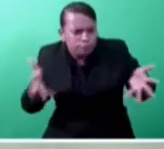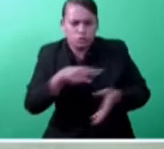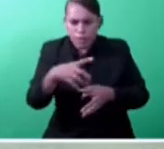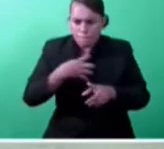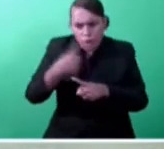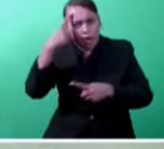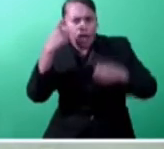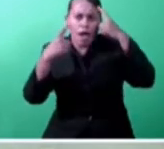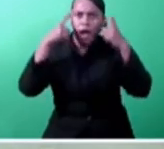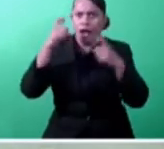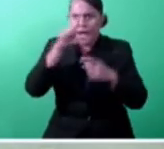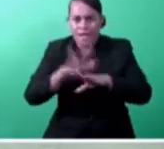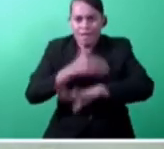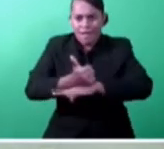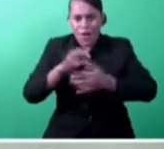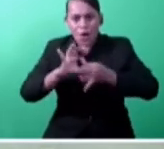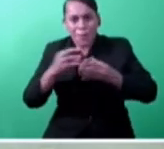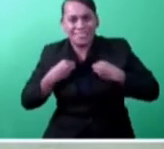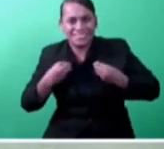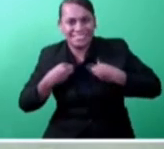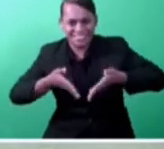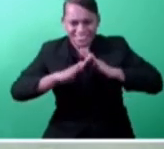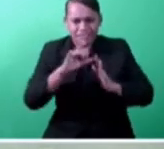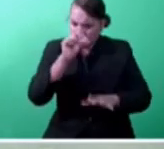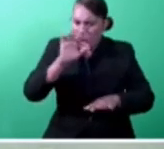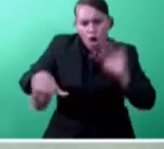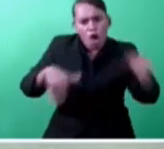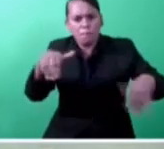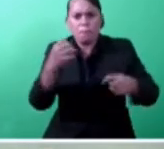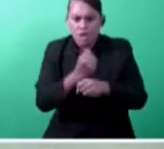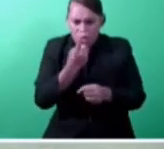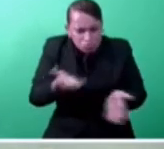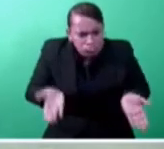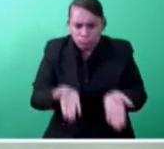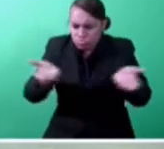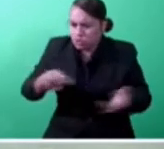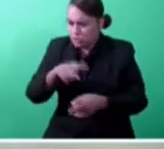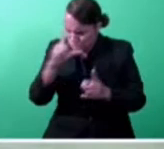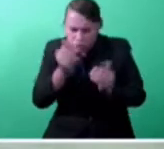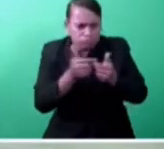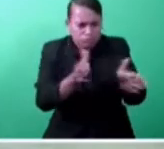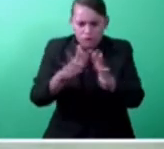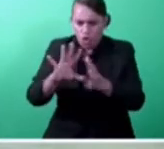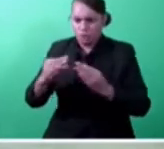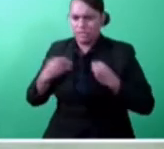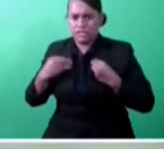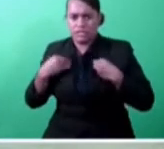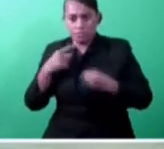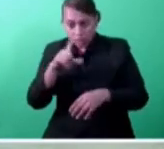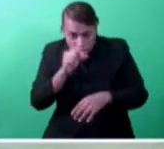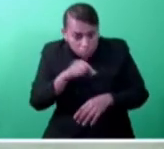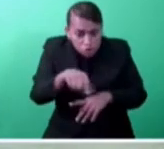than job seekers. Mr. Speaker Sir, a business license can be renewed for a period of up to three